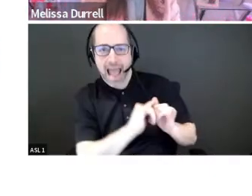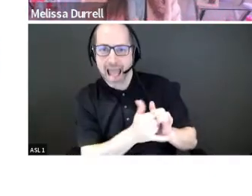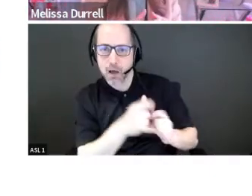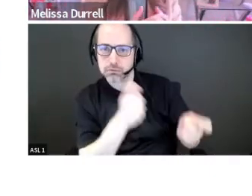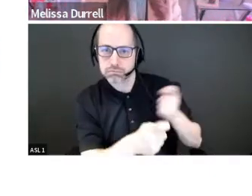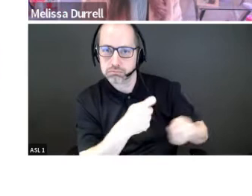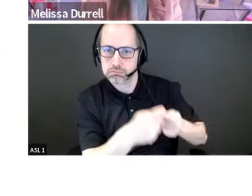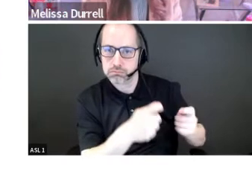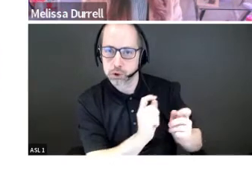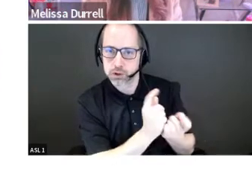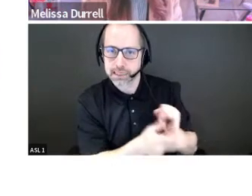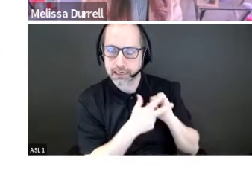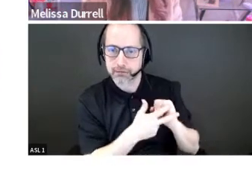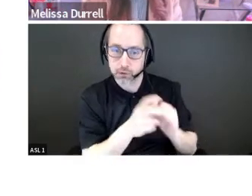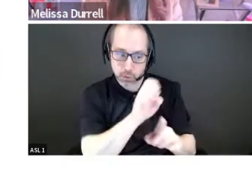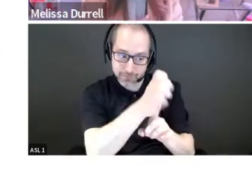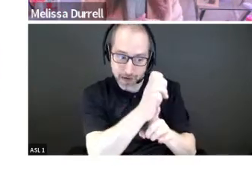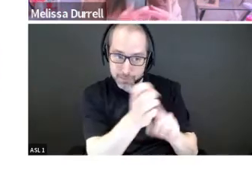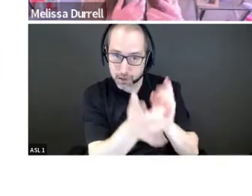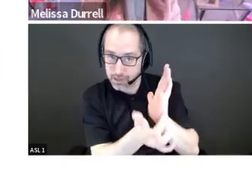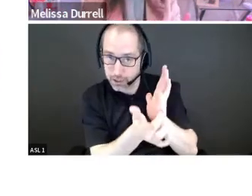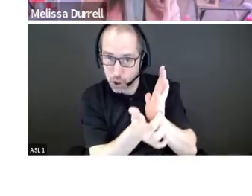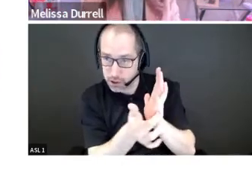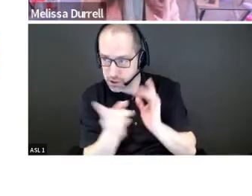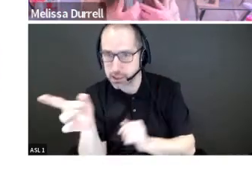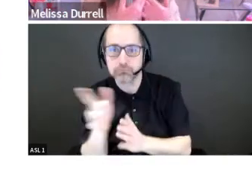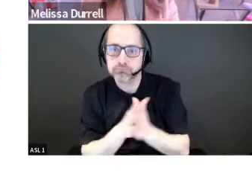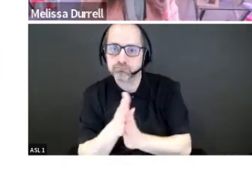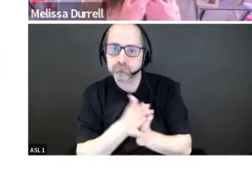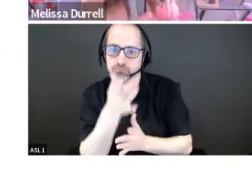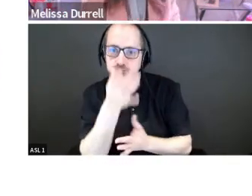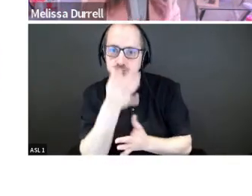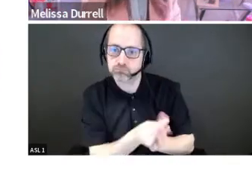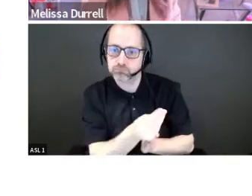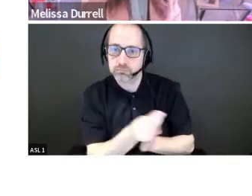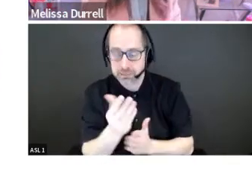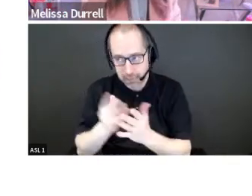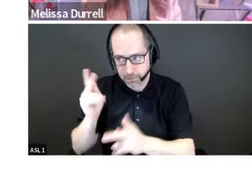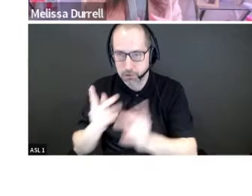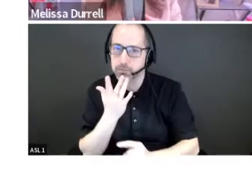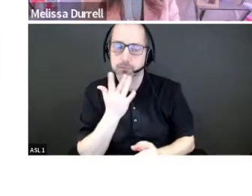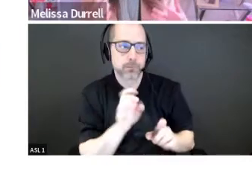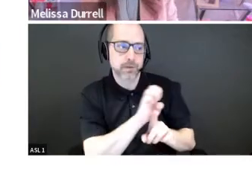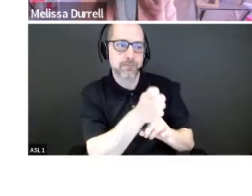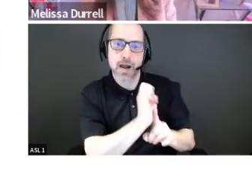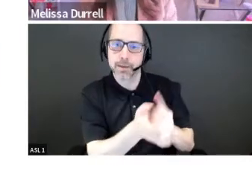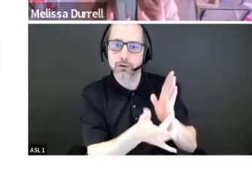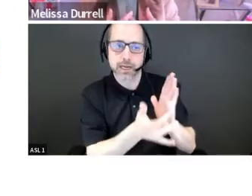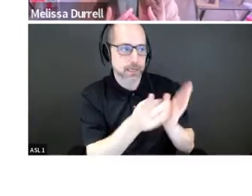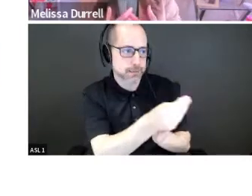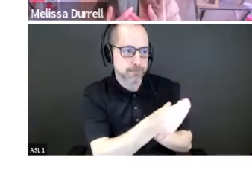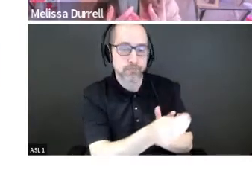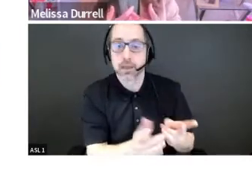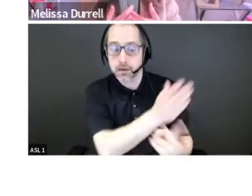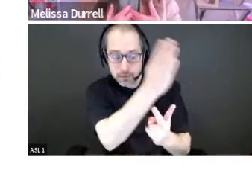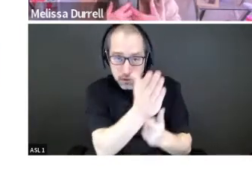so environmental, environmental tech tends to, we, some people say that's where I want to be investing right now. Social,